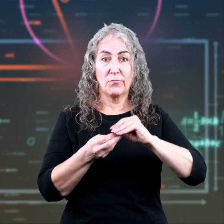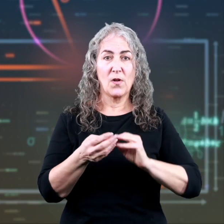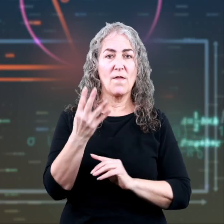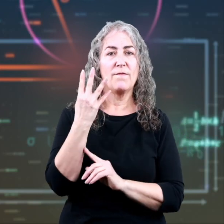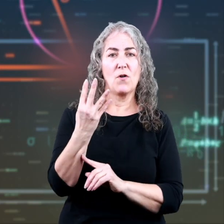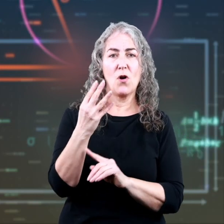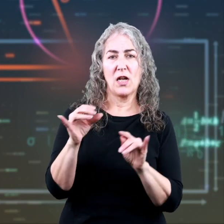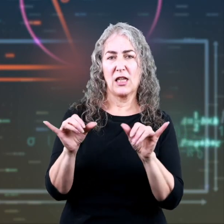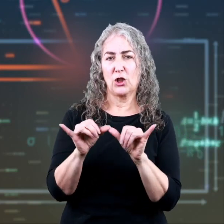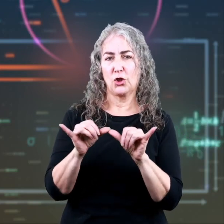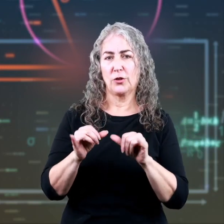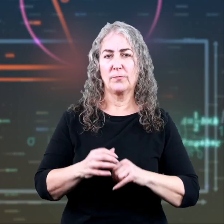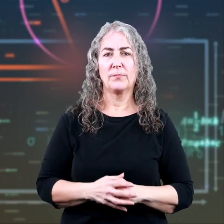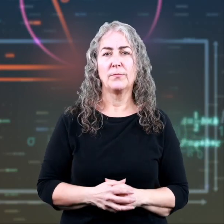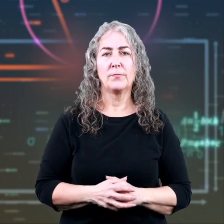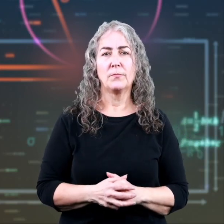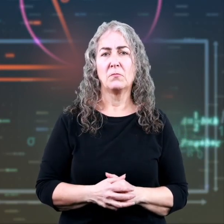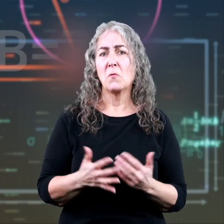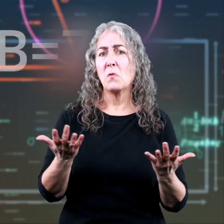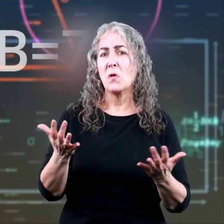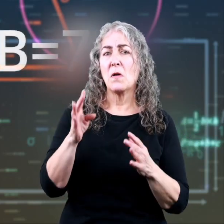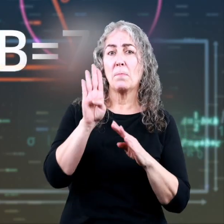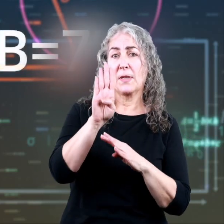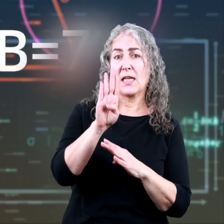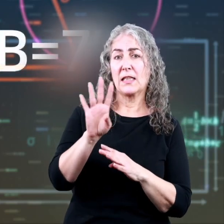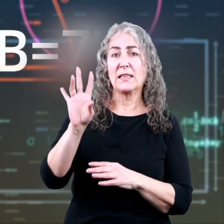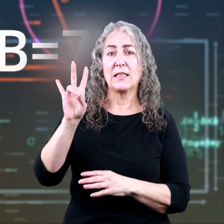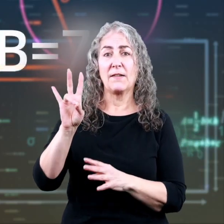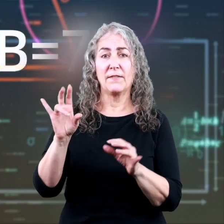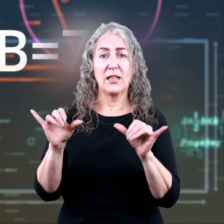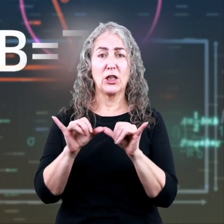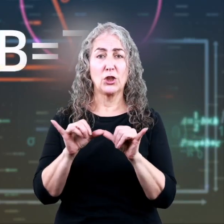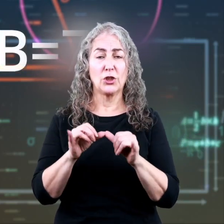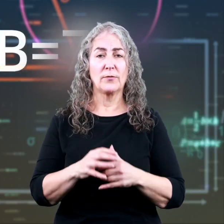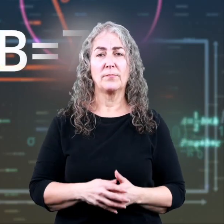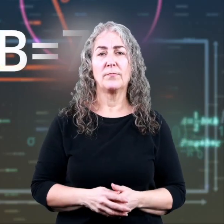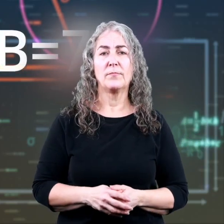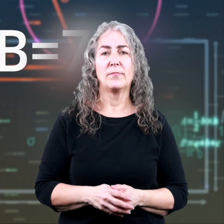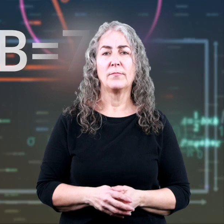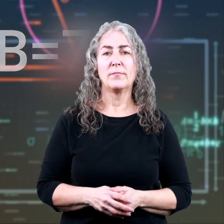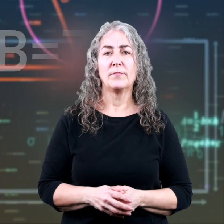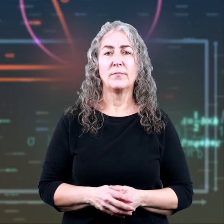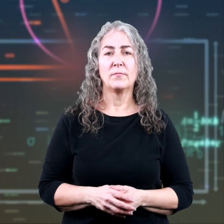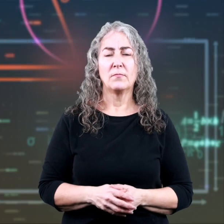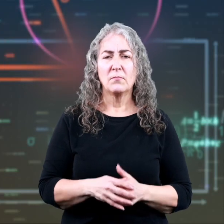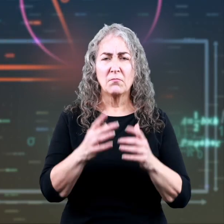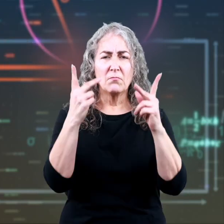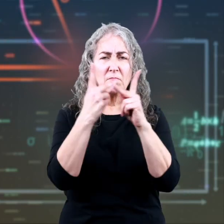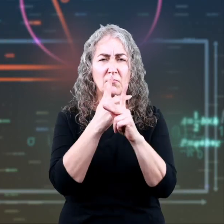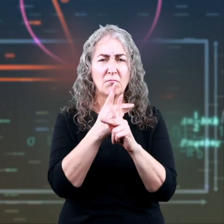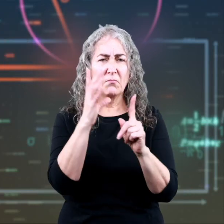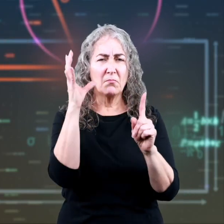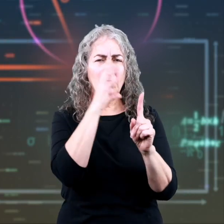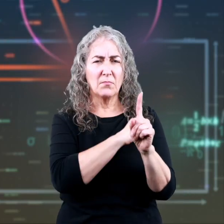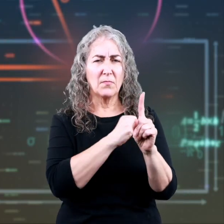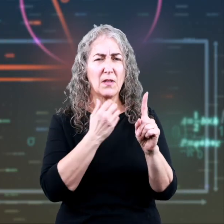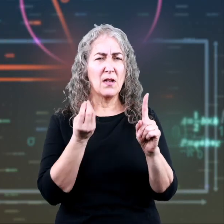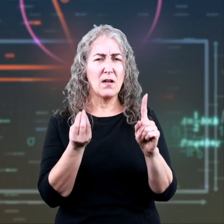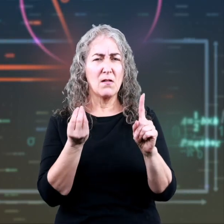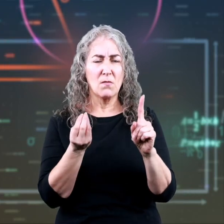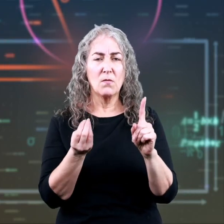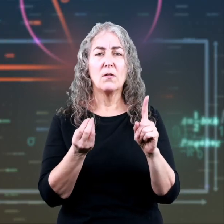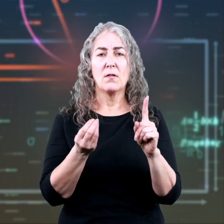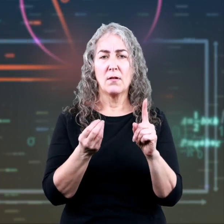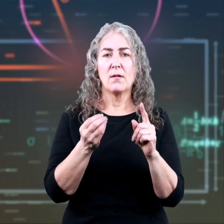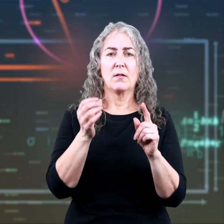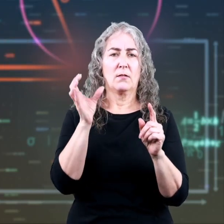Line A is equal to 4 inches and line B is equal to 7 inches. The key to finding missing measurements of